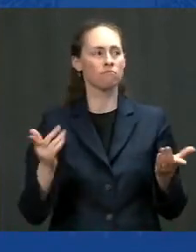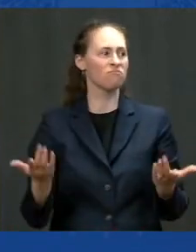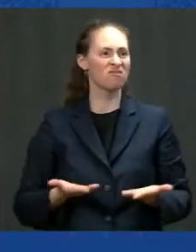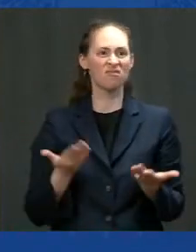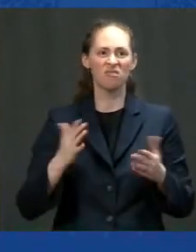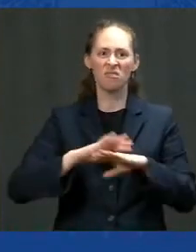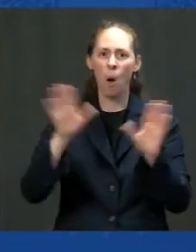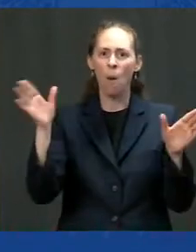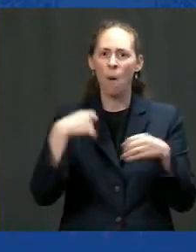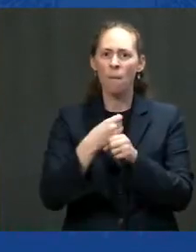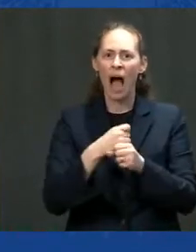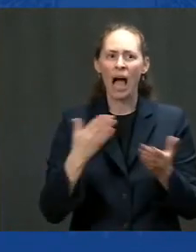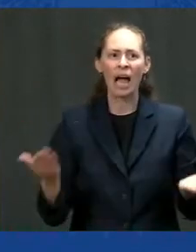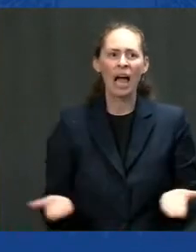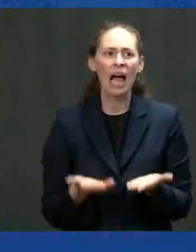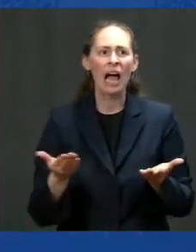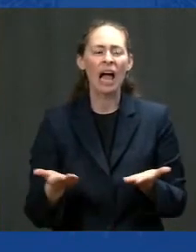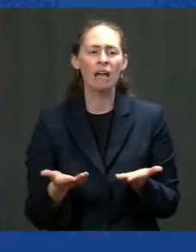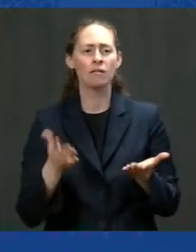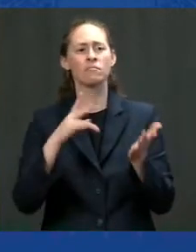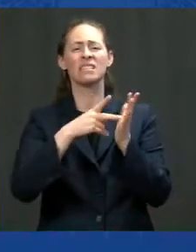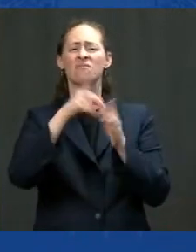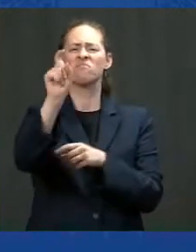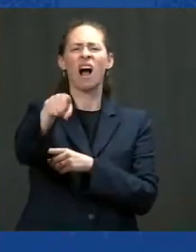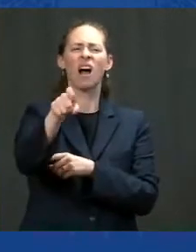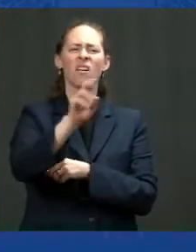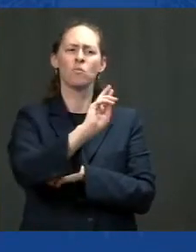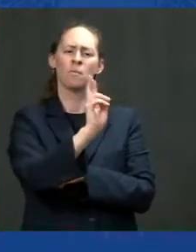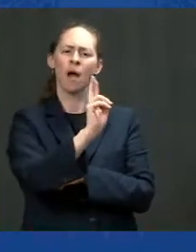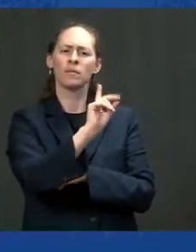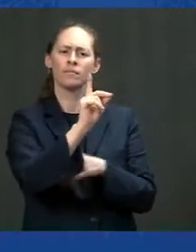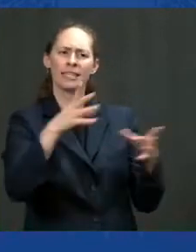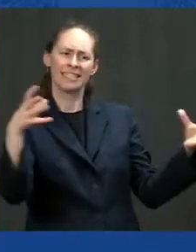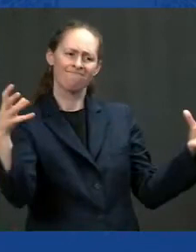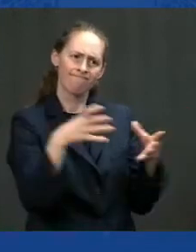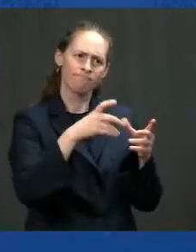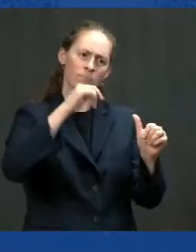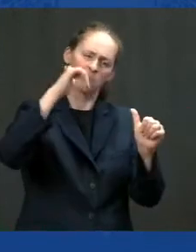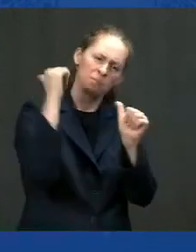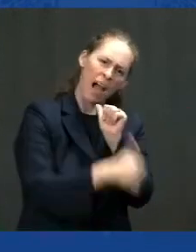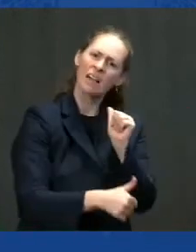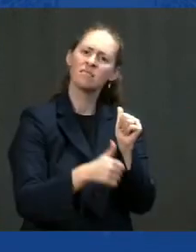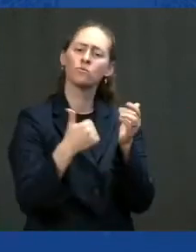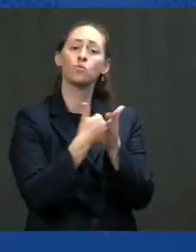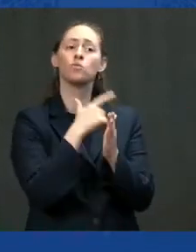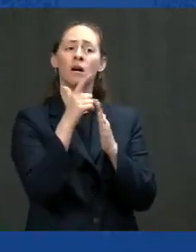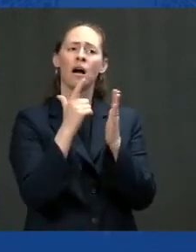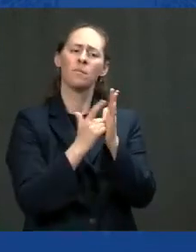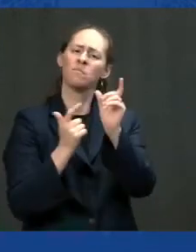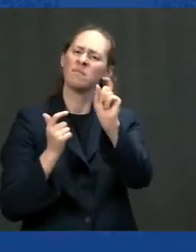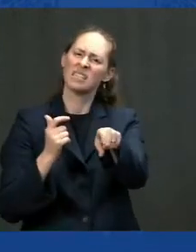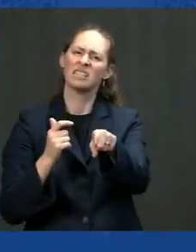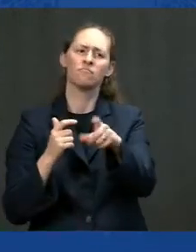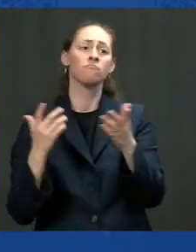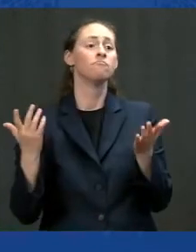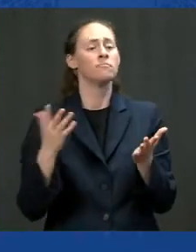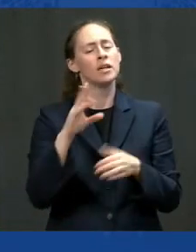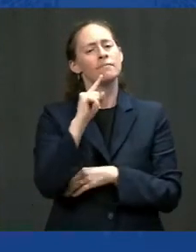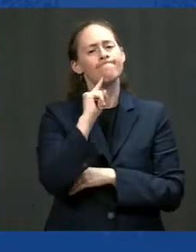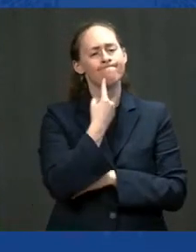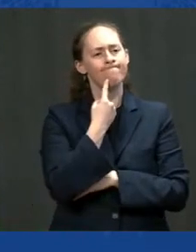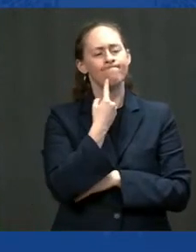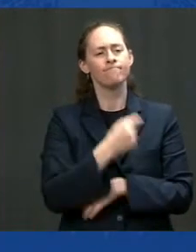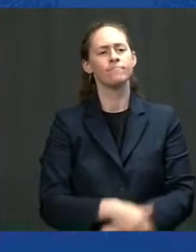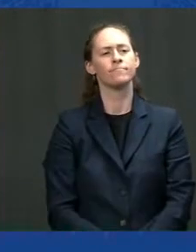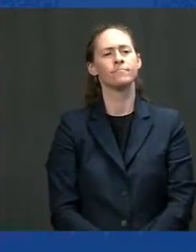group of 20 Republicans and Democrats. We passed a new piece of legislation, providing that South Korea